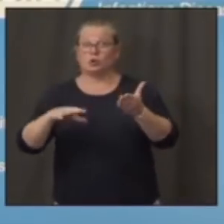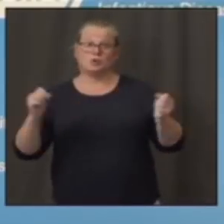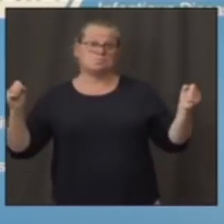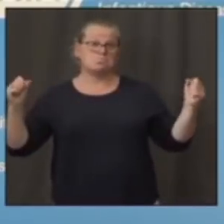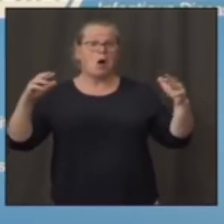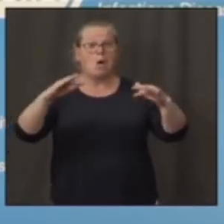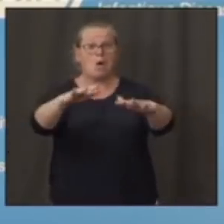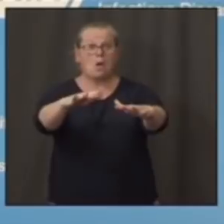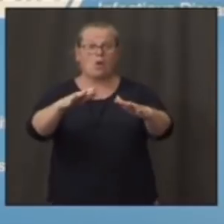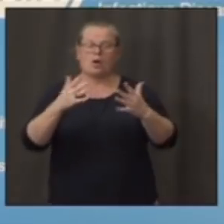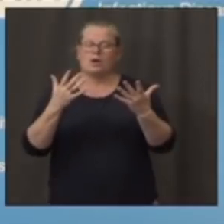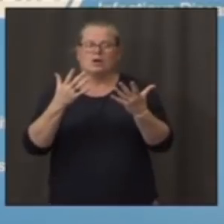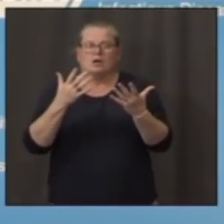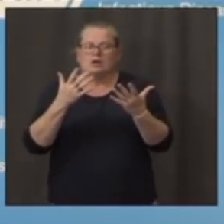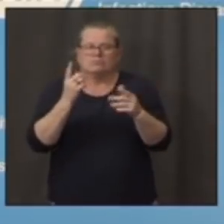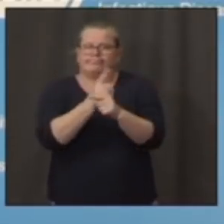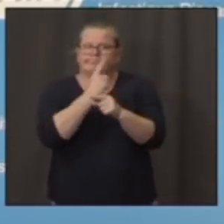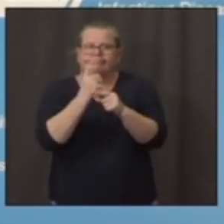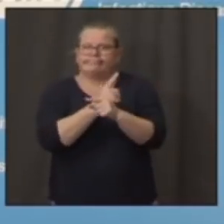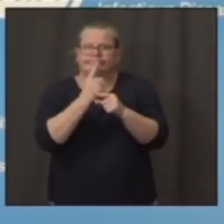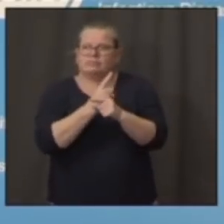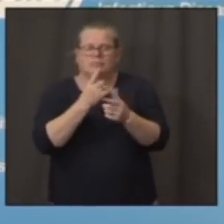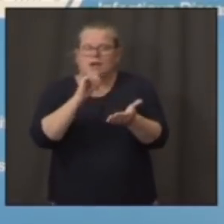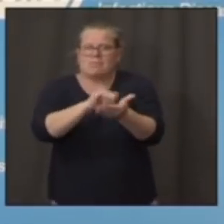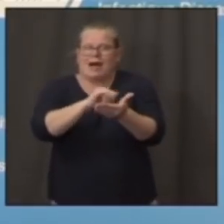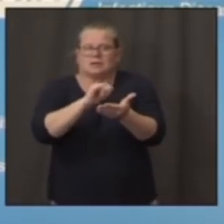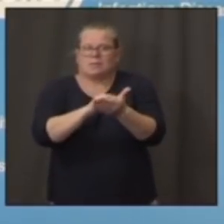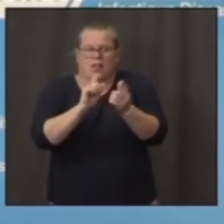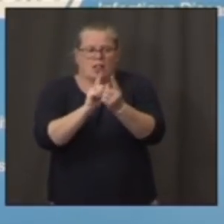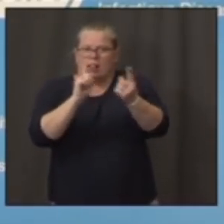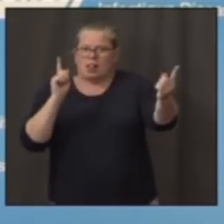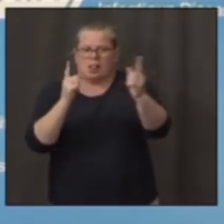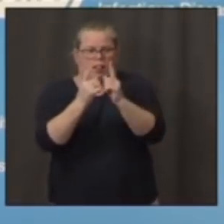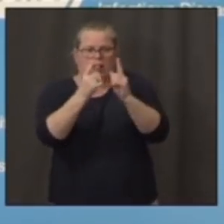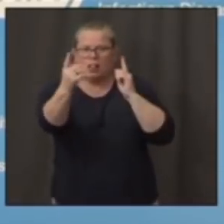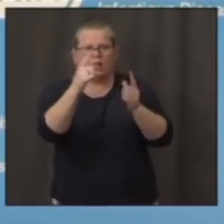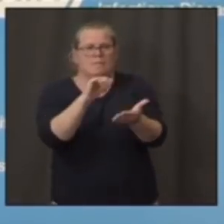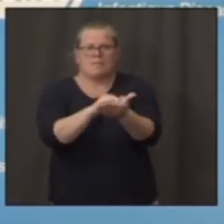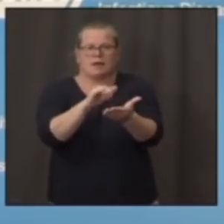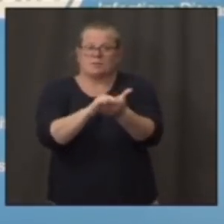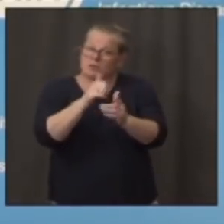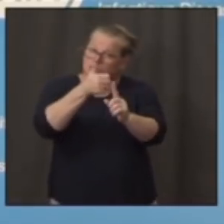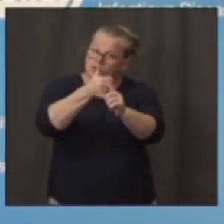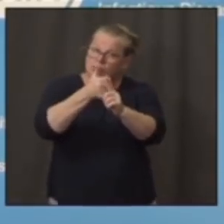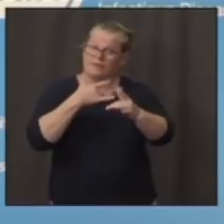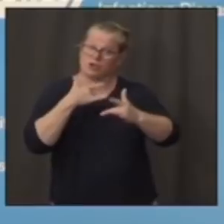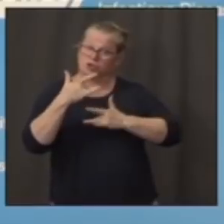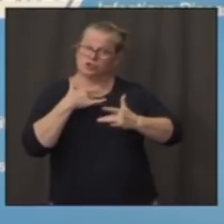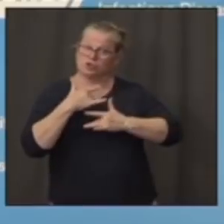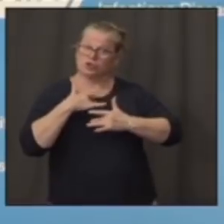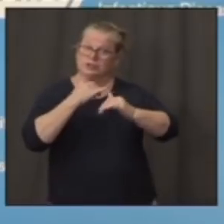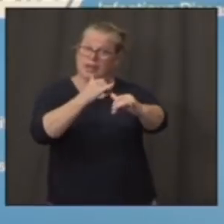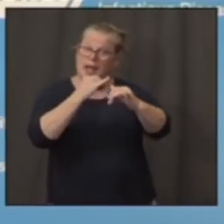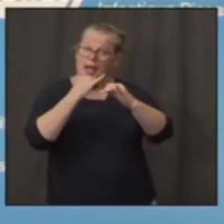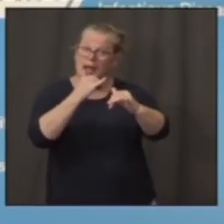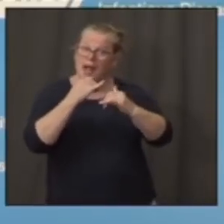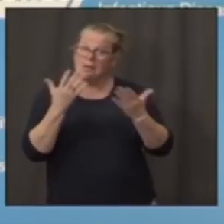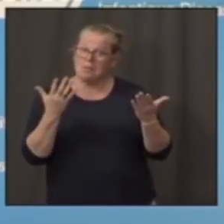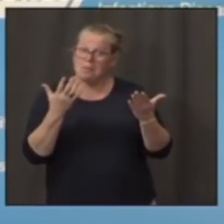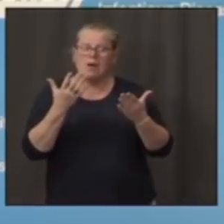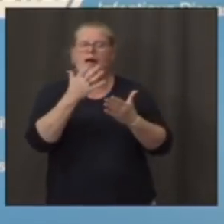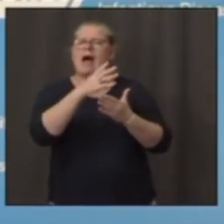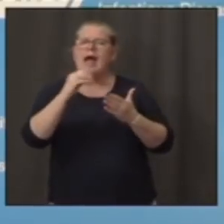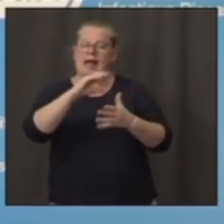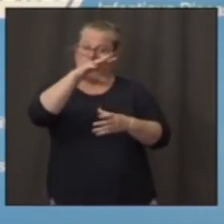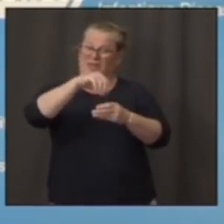Do you share that concern and how important is proper social distancing in that setting? You know, I'd have to tell you